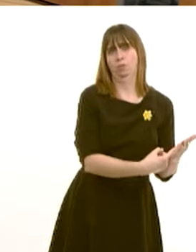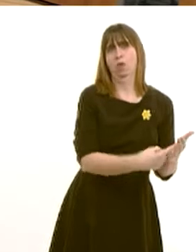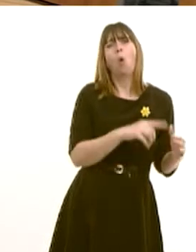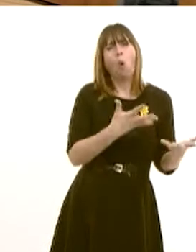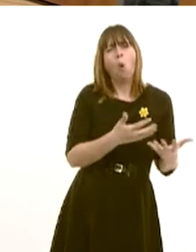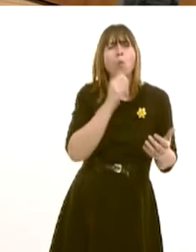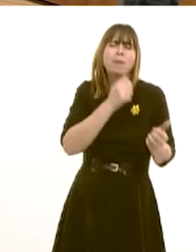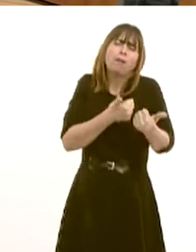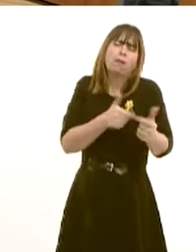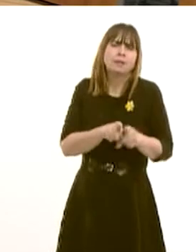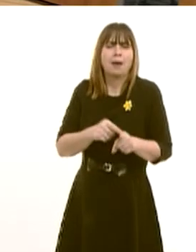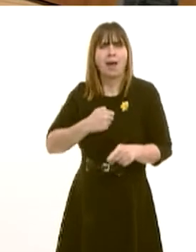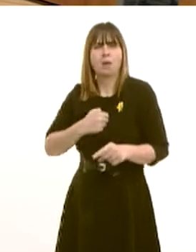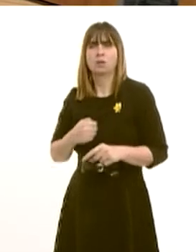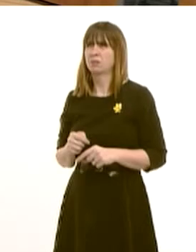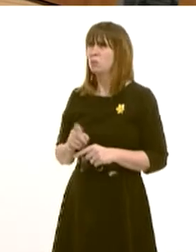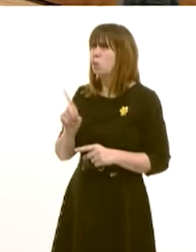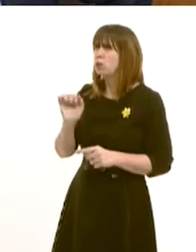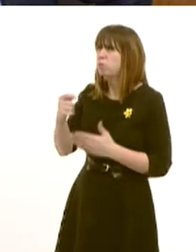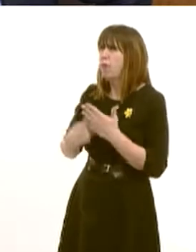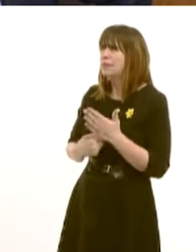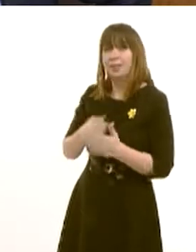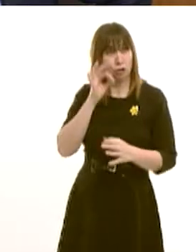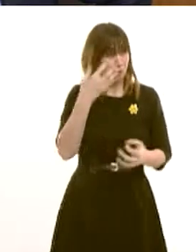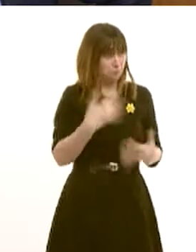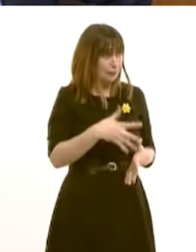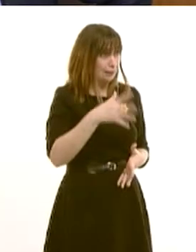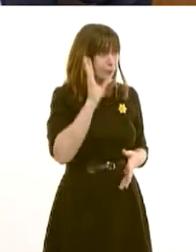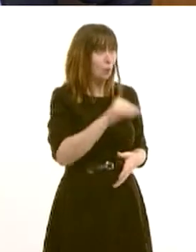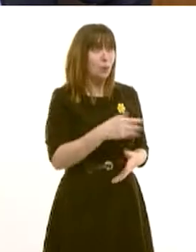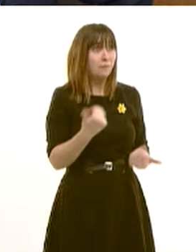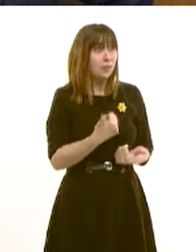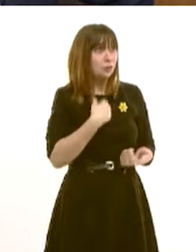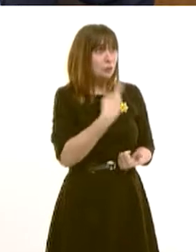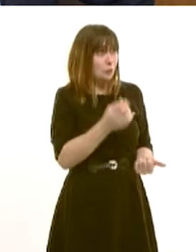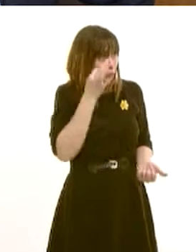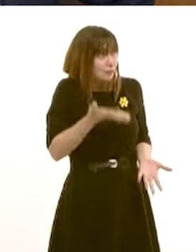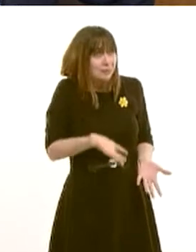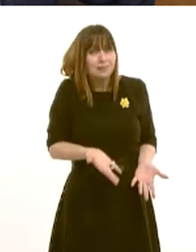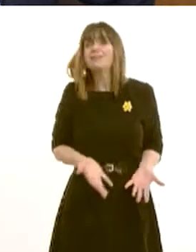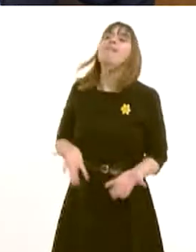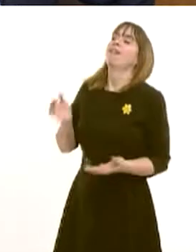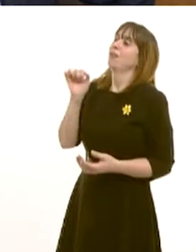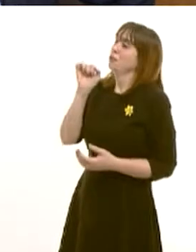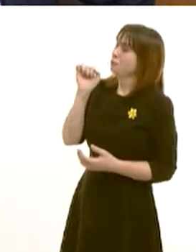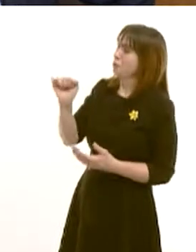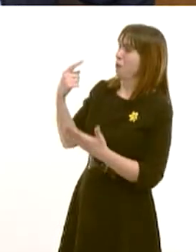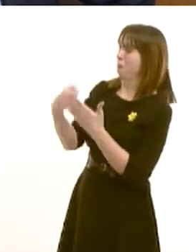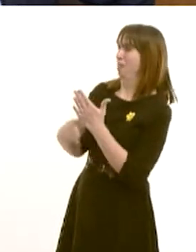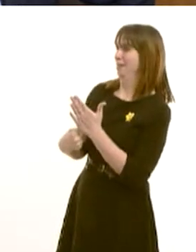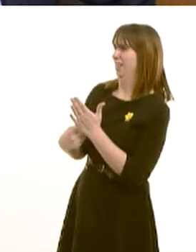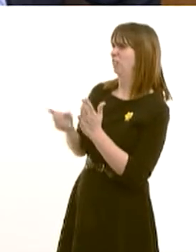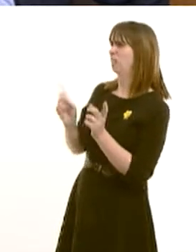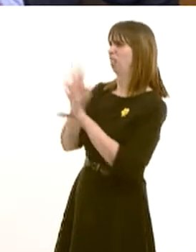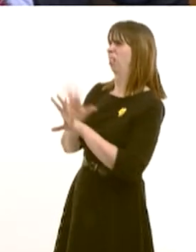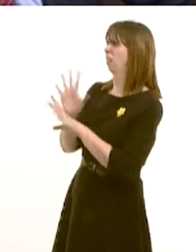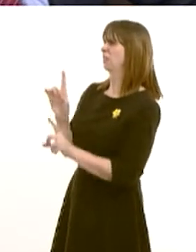Well, Adam, I don't know. His policy is. I've told you it. He keeps on saying that his party has policies. mean, what's